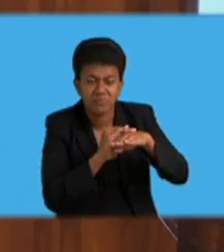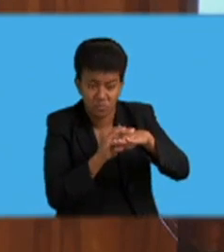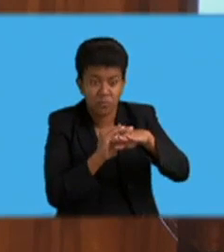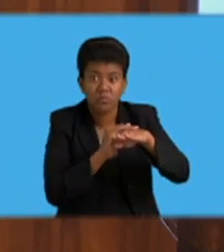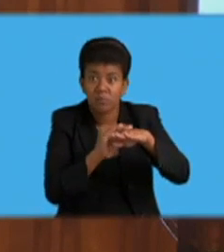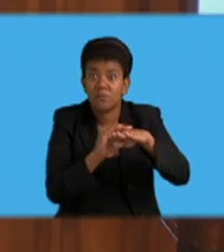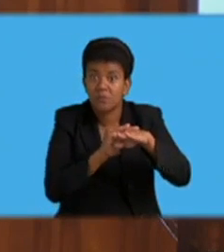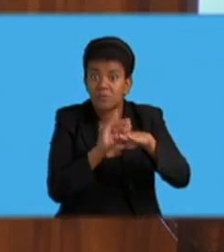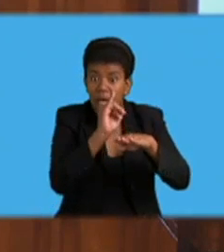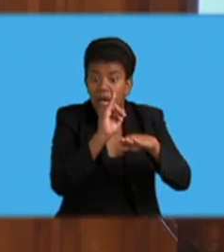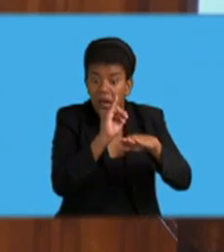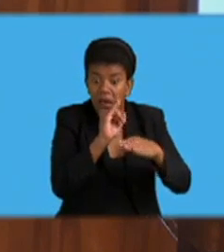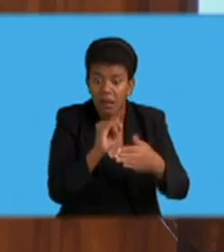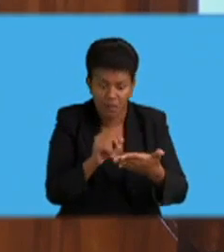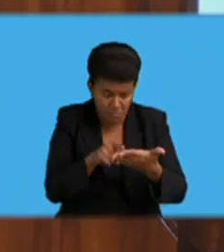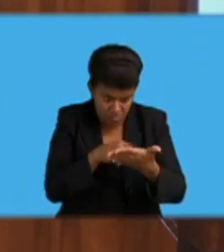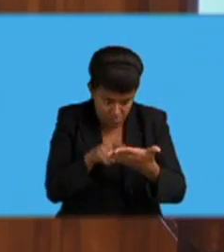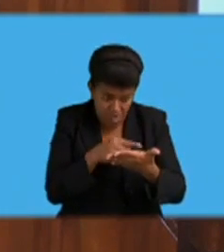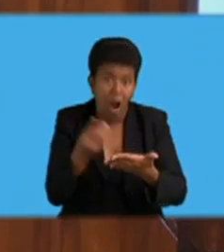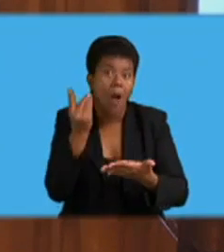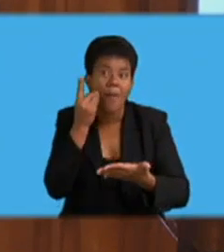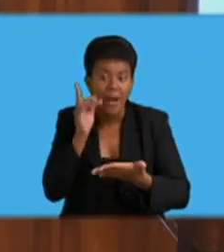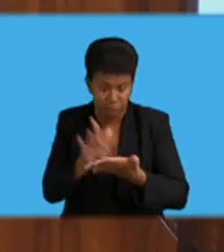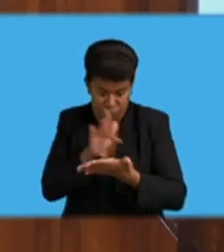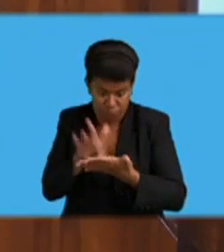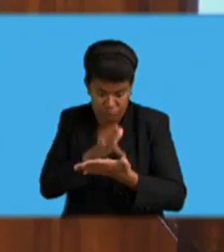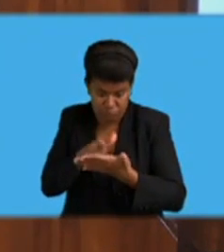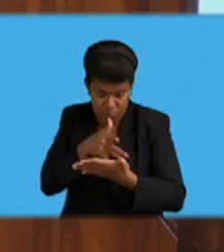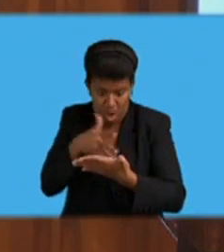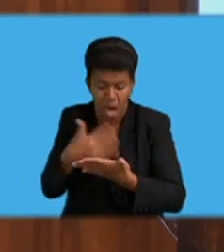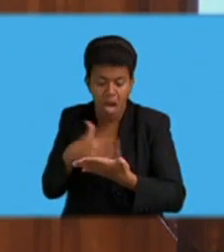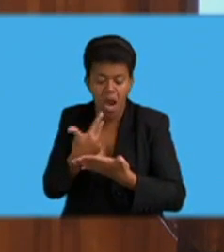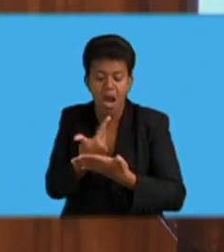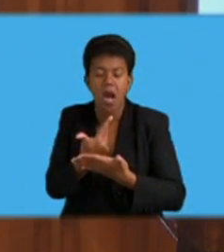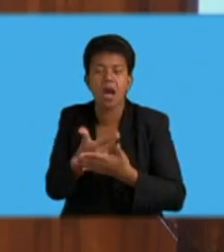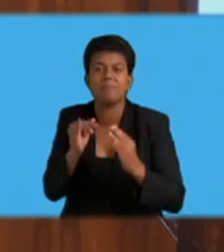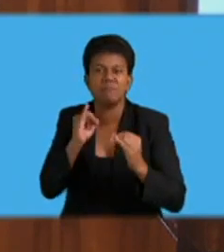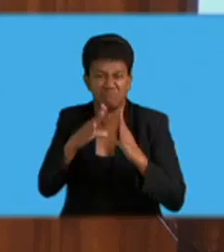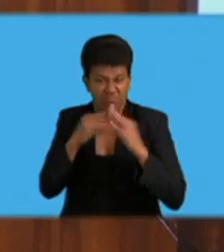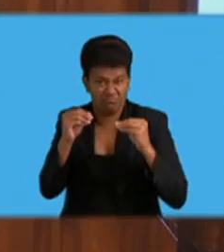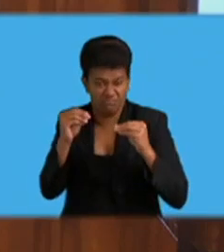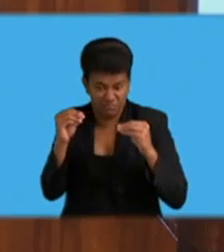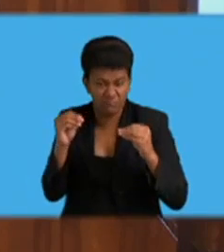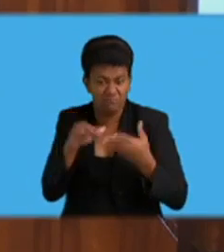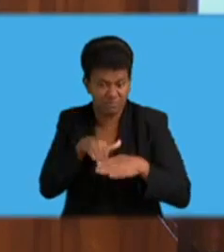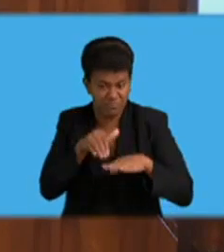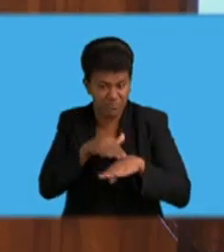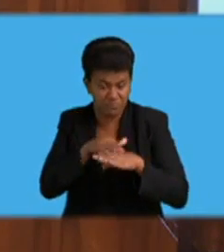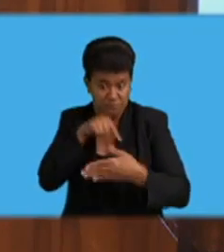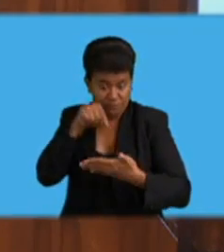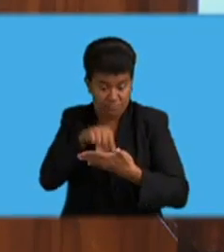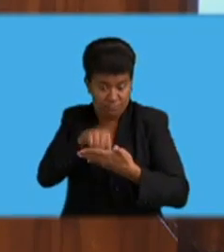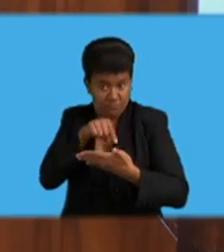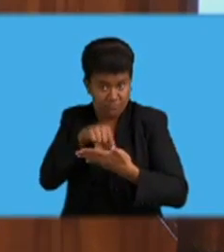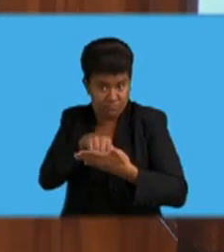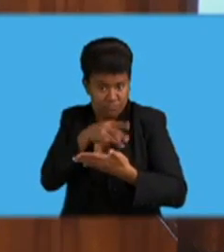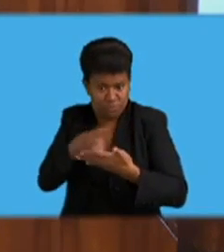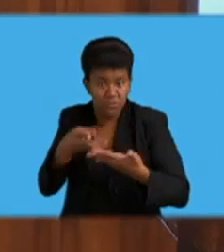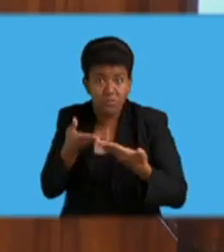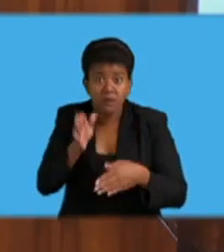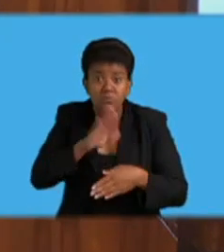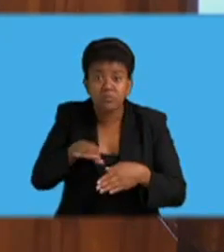are accessible and affordable. People can, even children, they can access